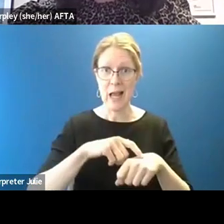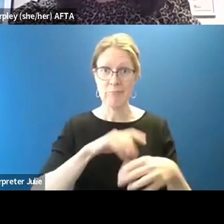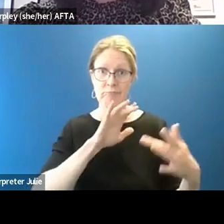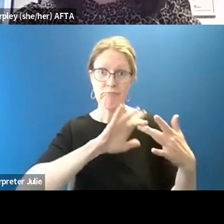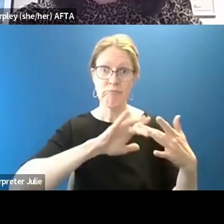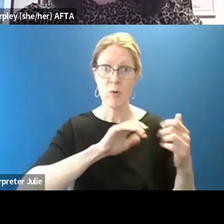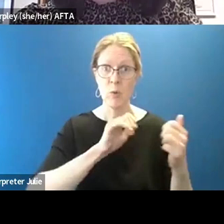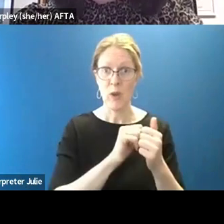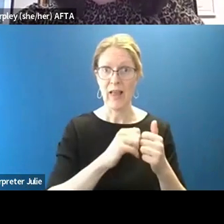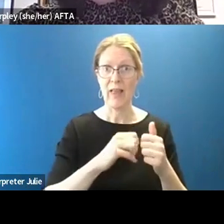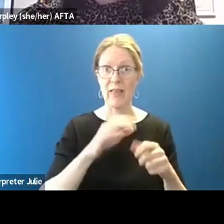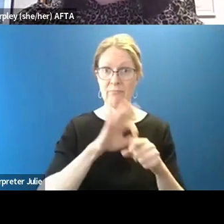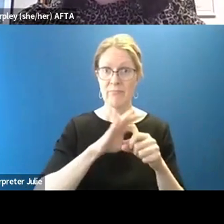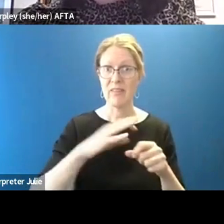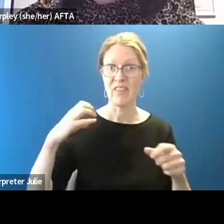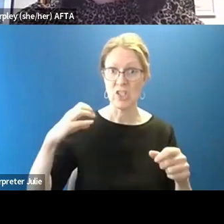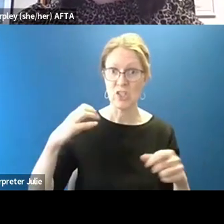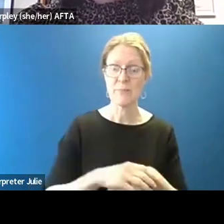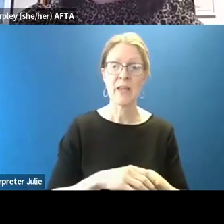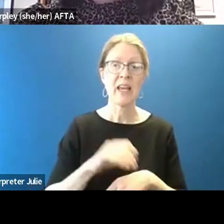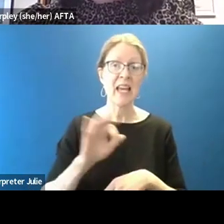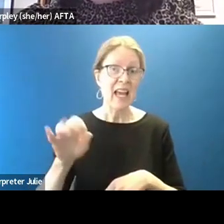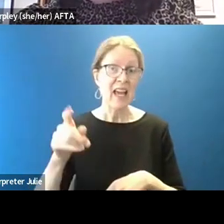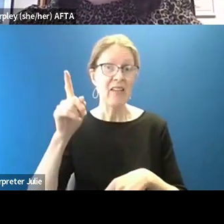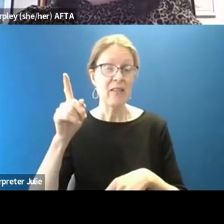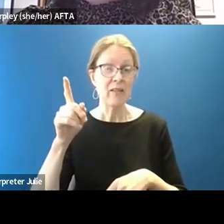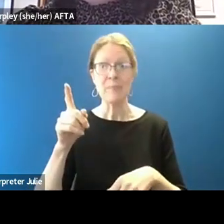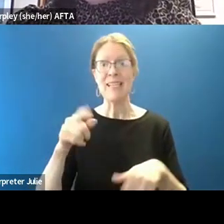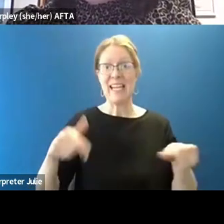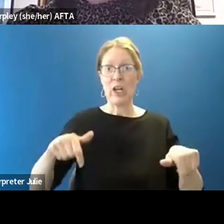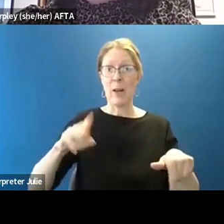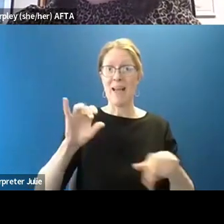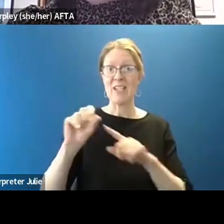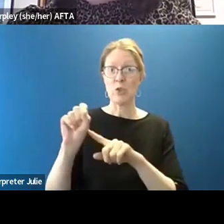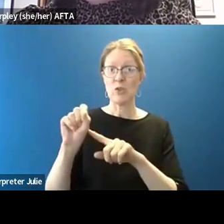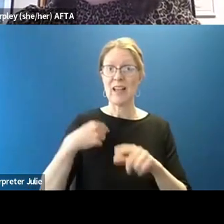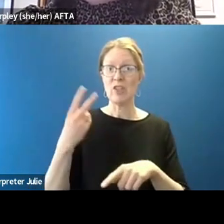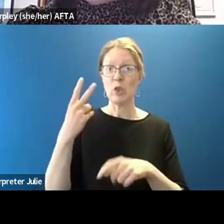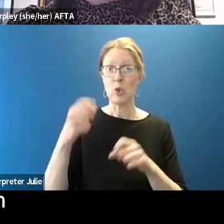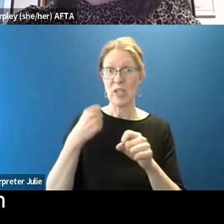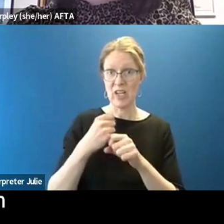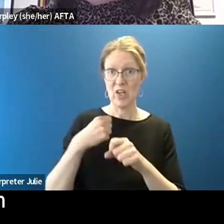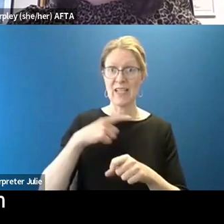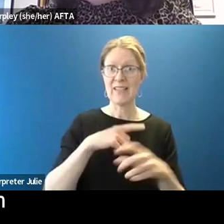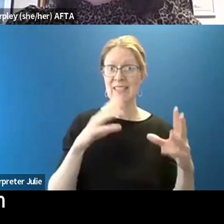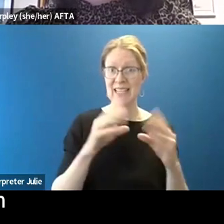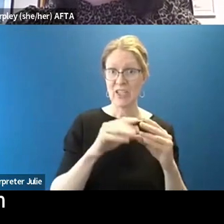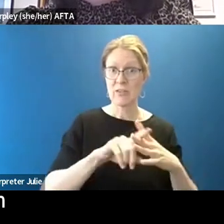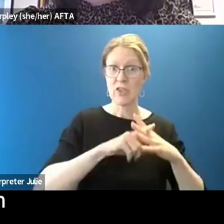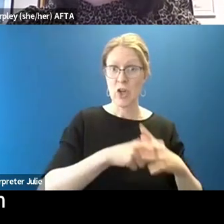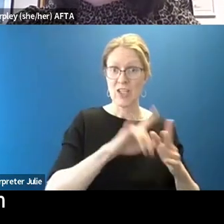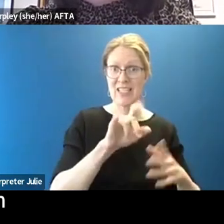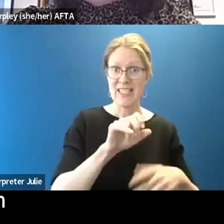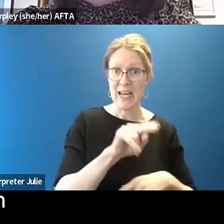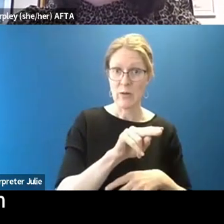So again, if you're thinking about at the beginning in Massachusetts, we have a two year legislative session that kicks off in January. Everybody has to run for